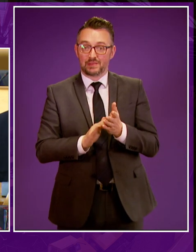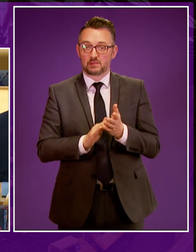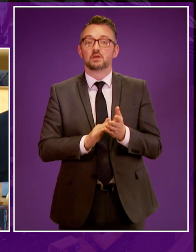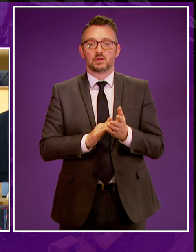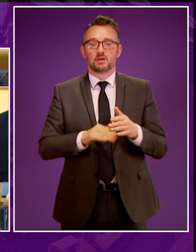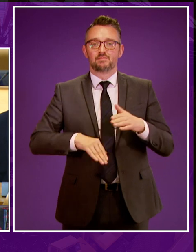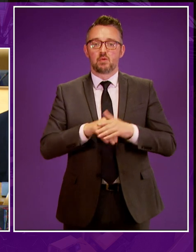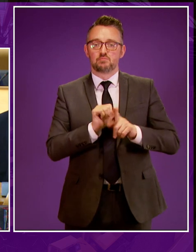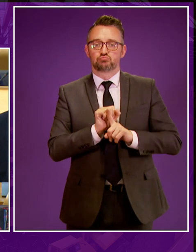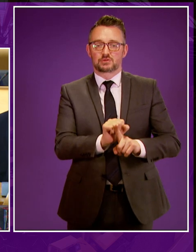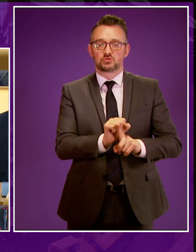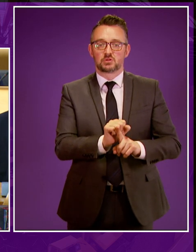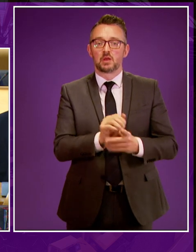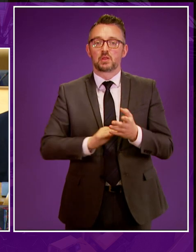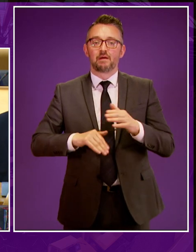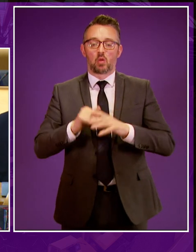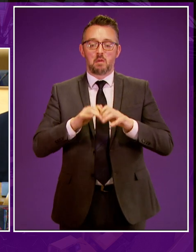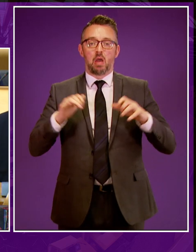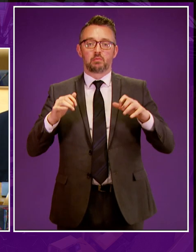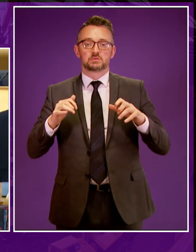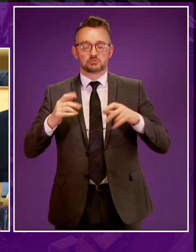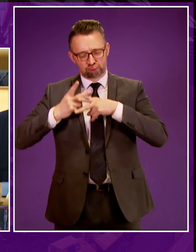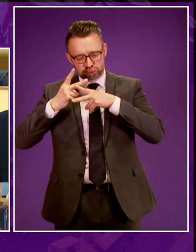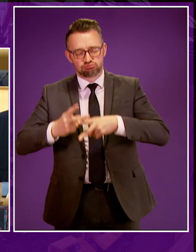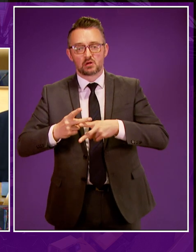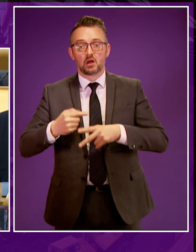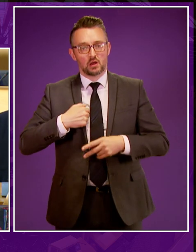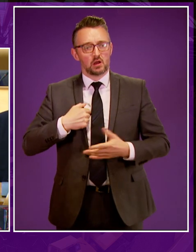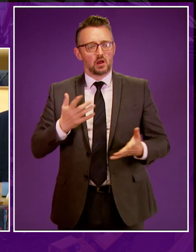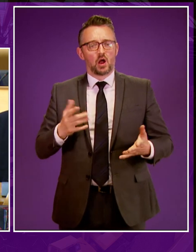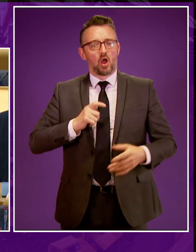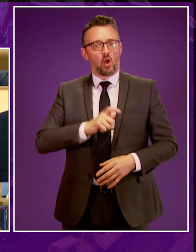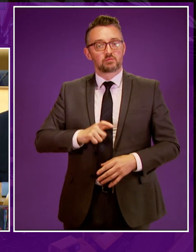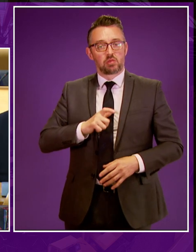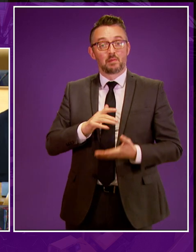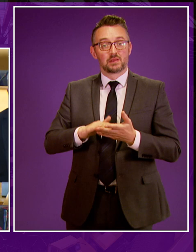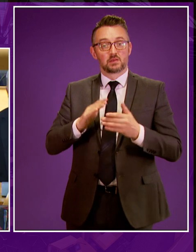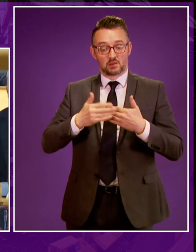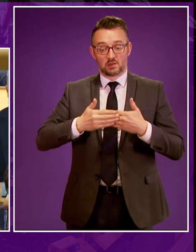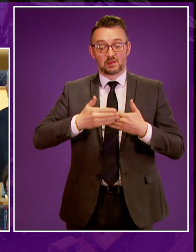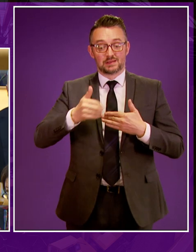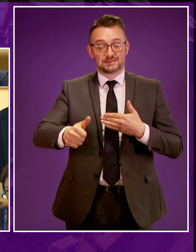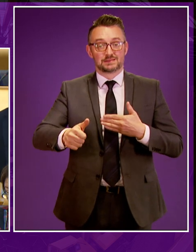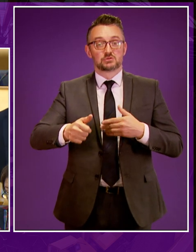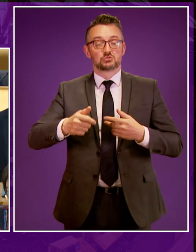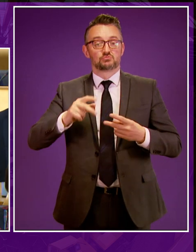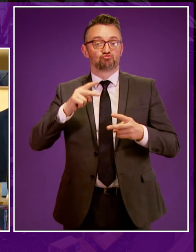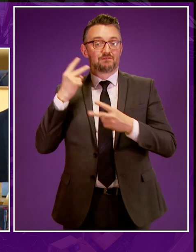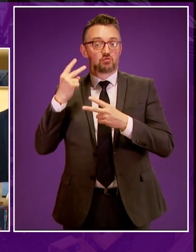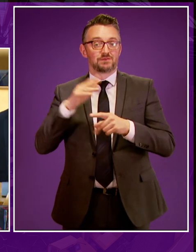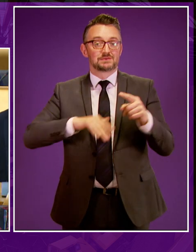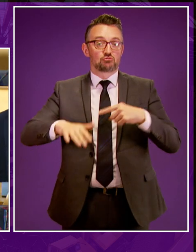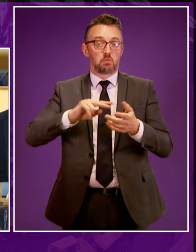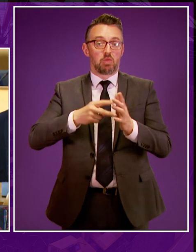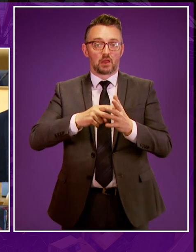and a level of parliamentary scrutiny which I'm comfortable with. Not only would there be public consultation for the next review of the national planning framework,